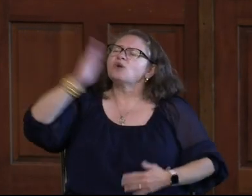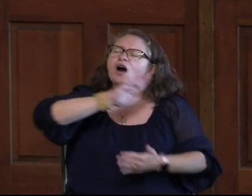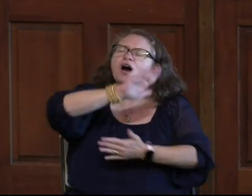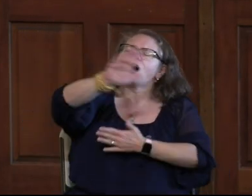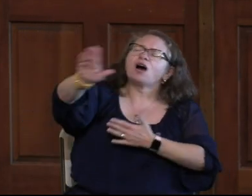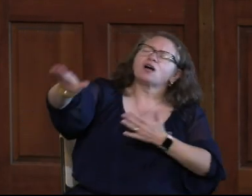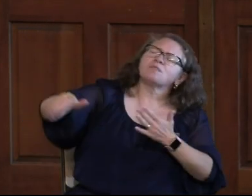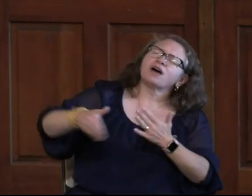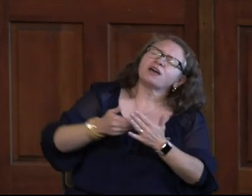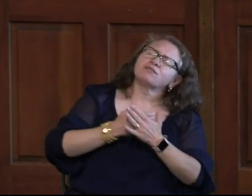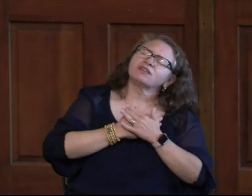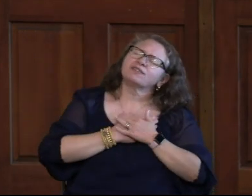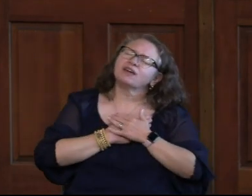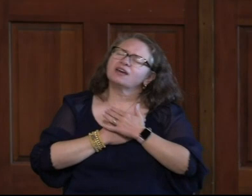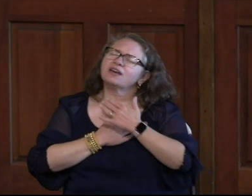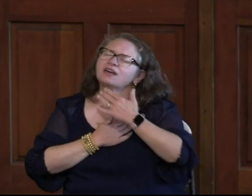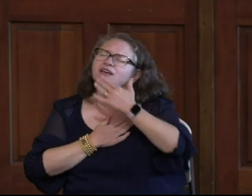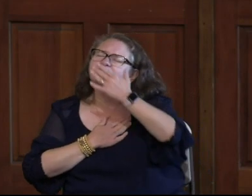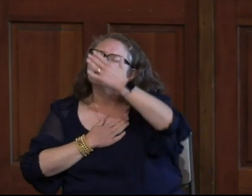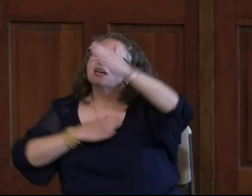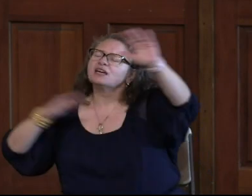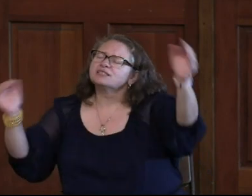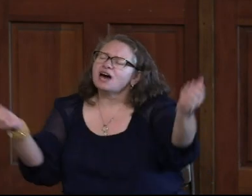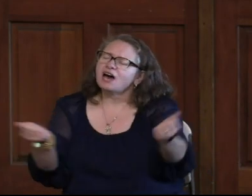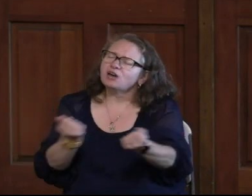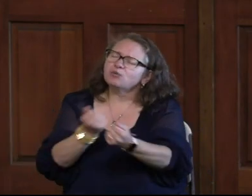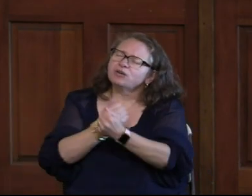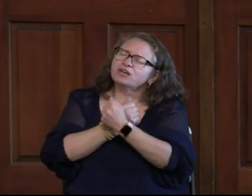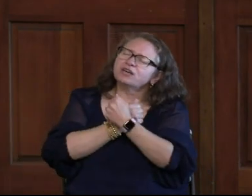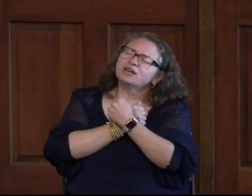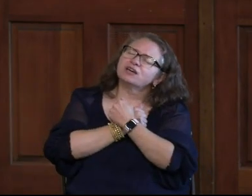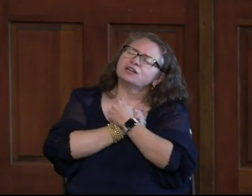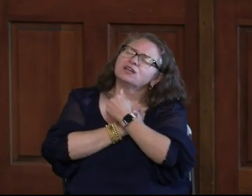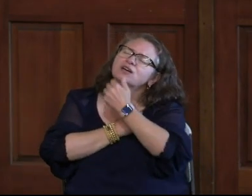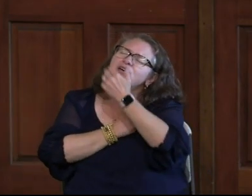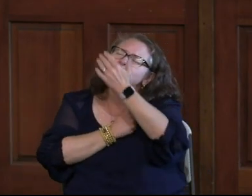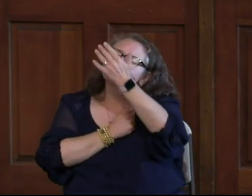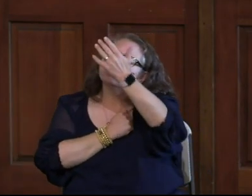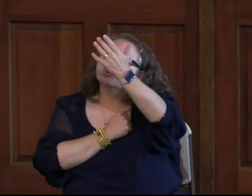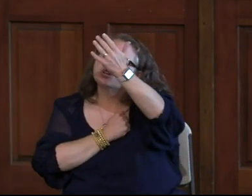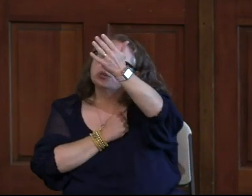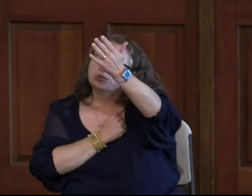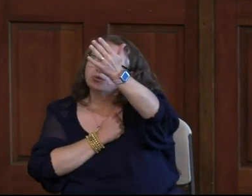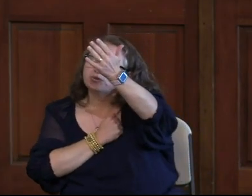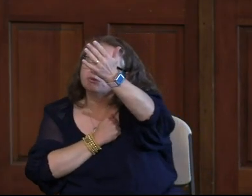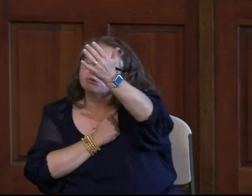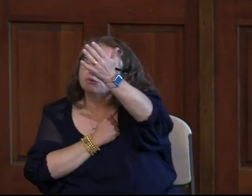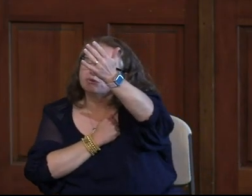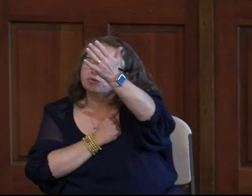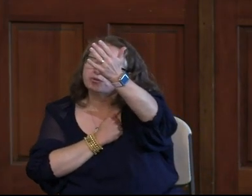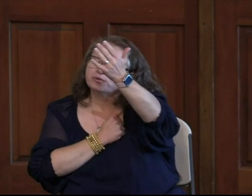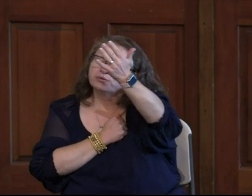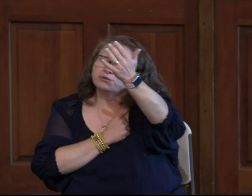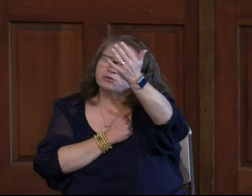You are my everything, and I will adore you.